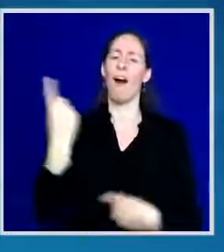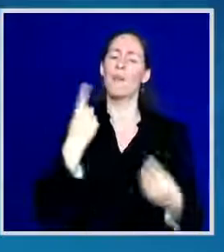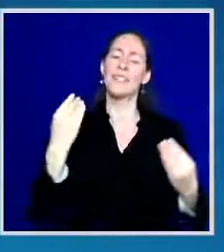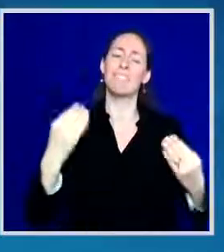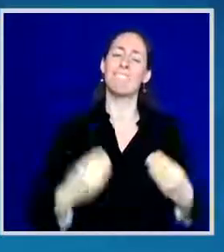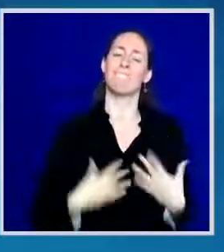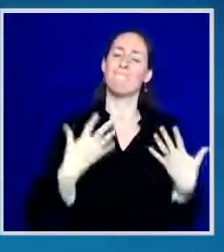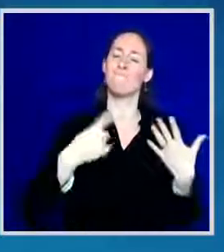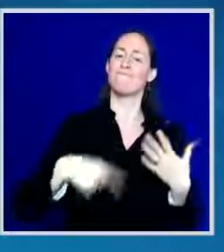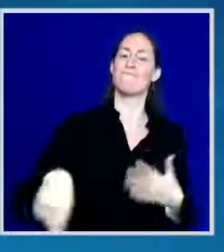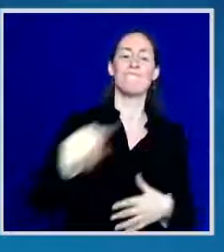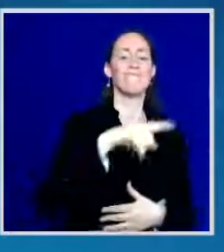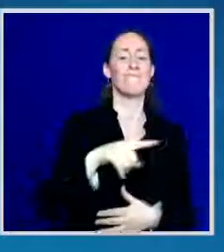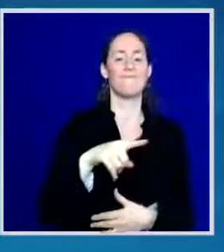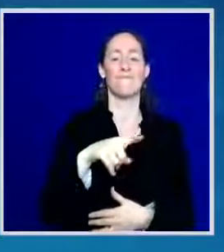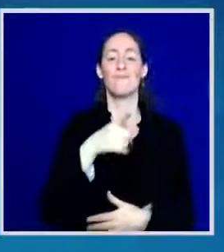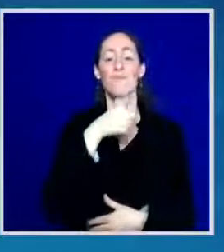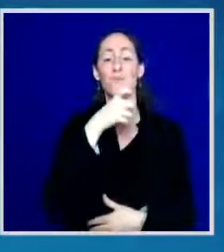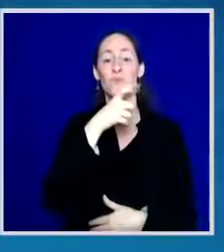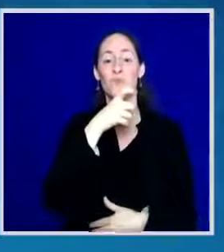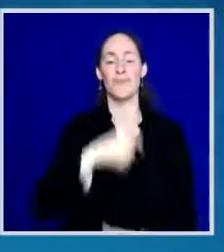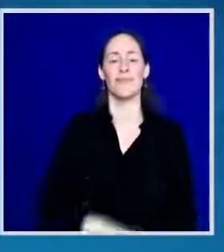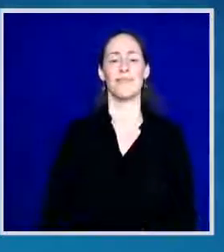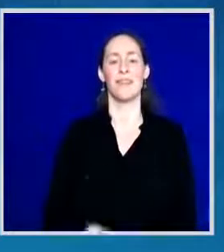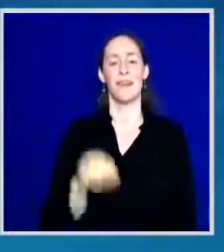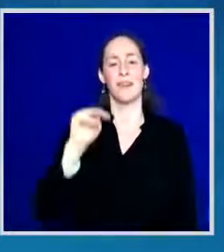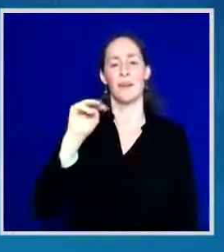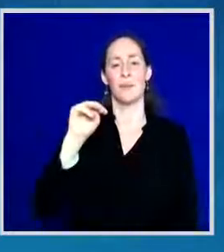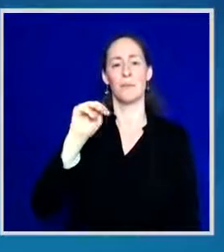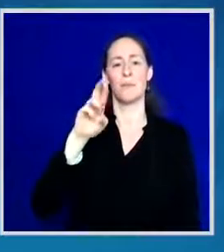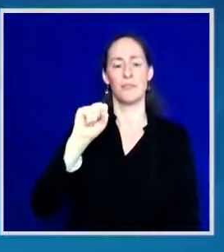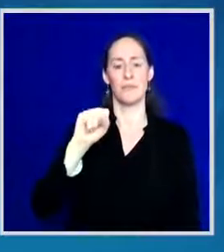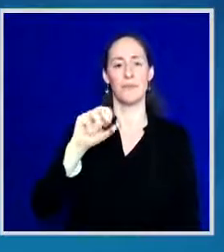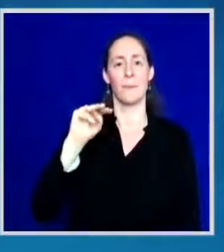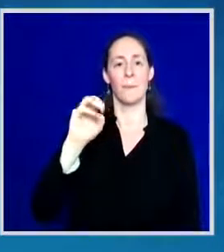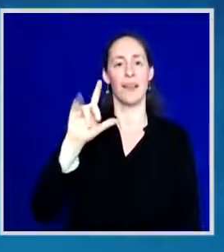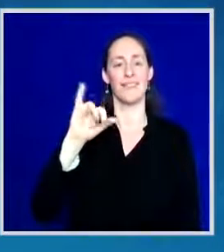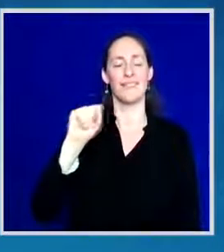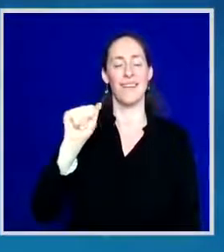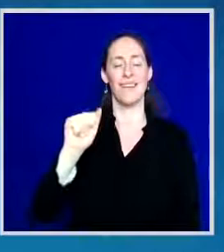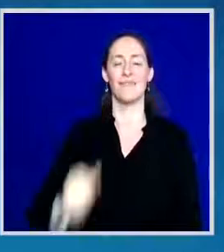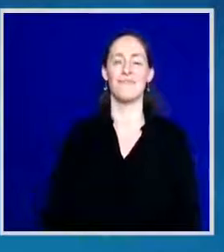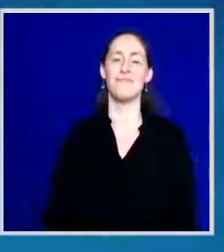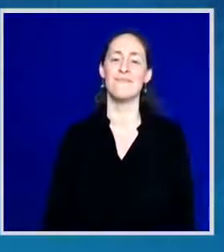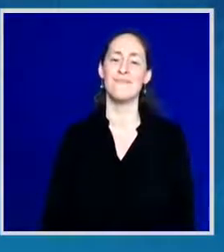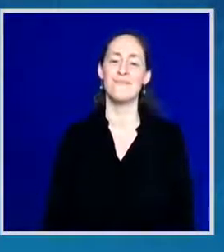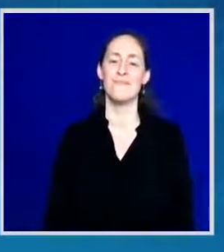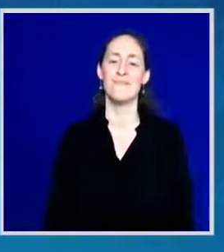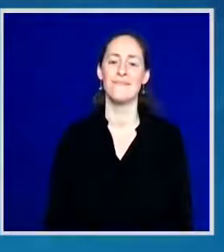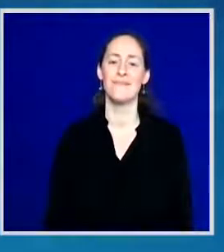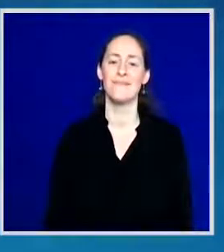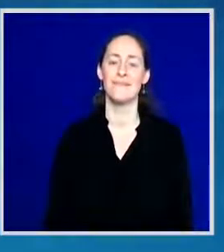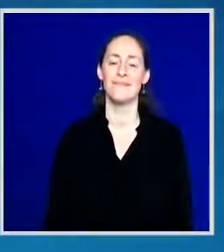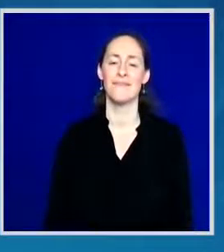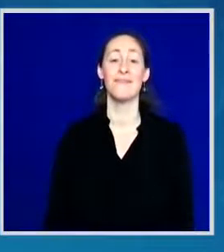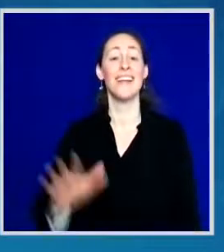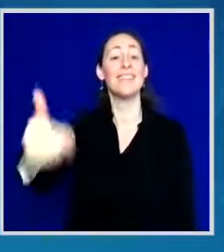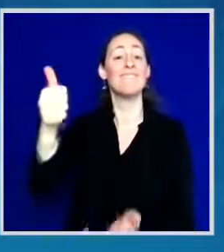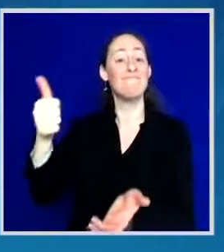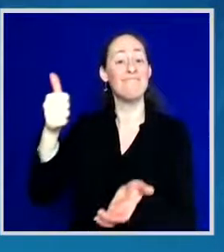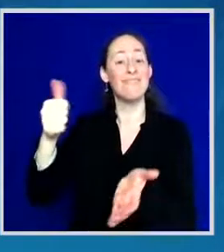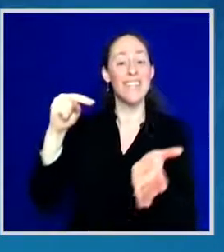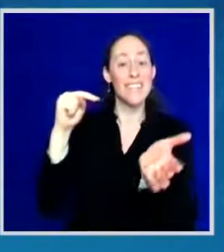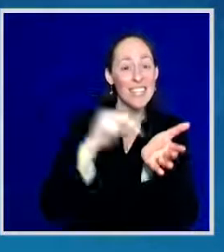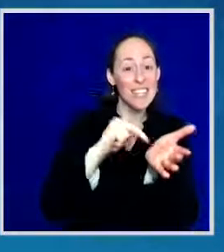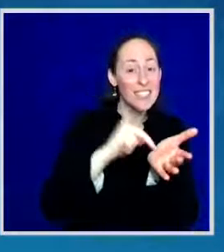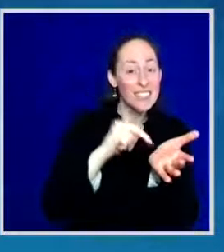Melissa Wesby. Melissa is a registered nurse, wife and mother of three who works on Johns Hopkins